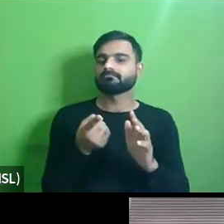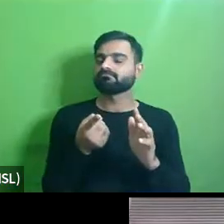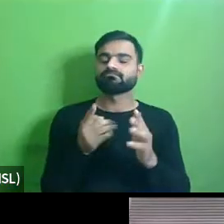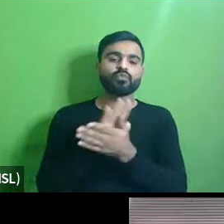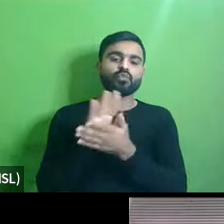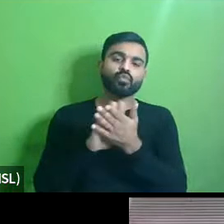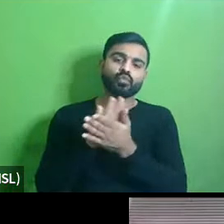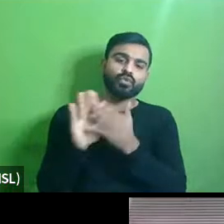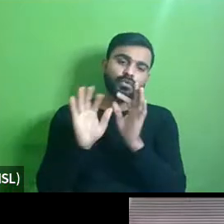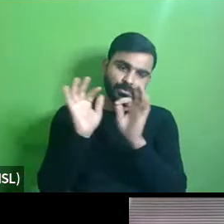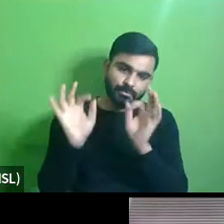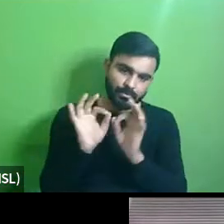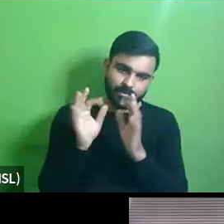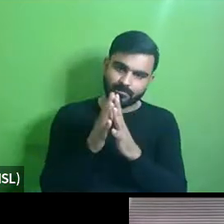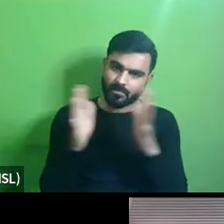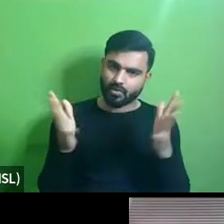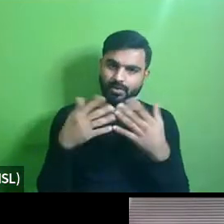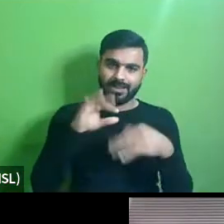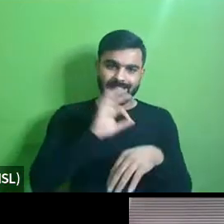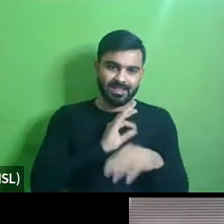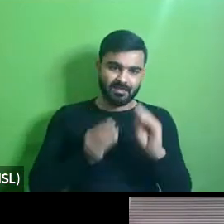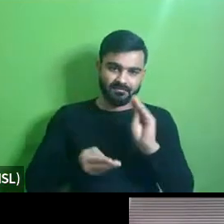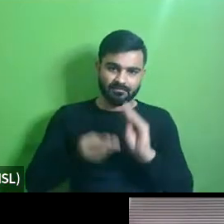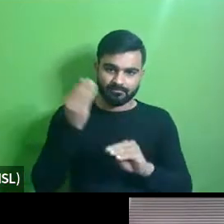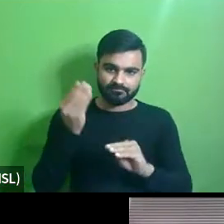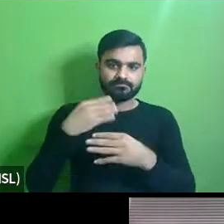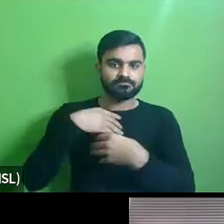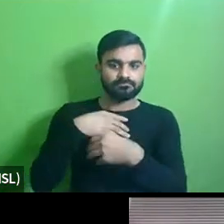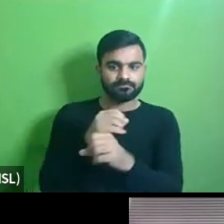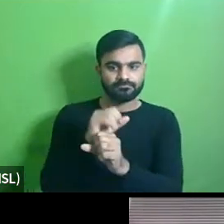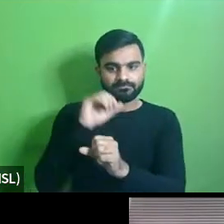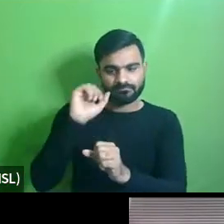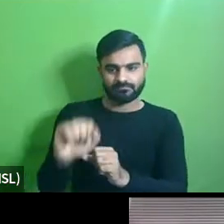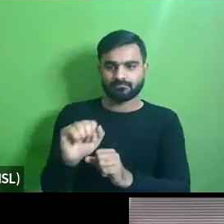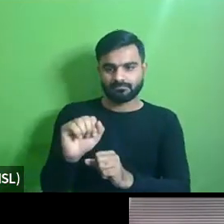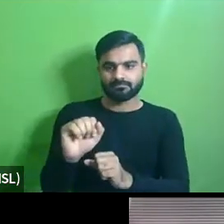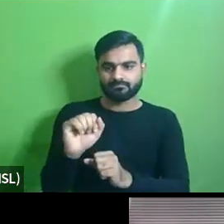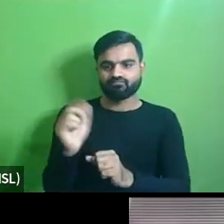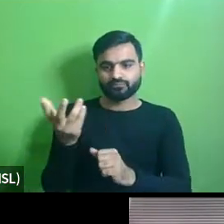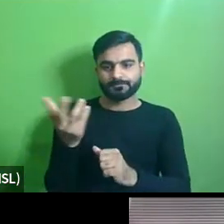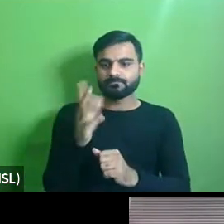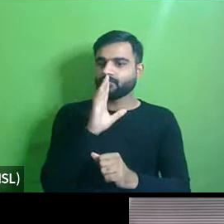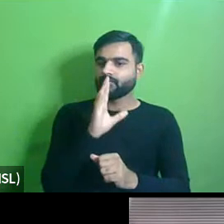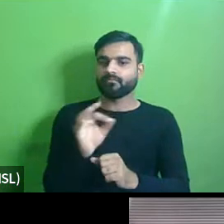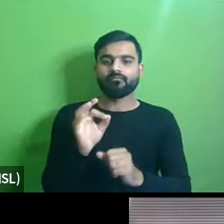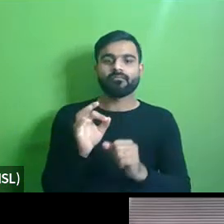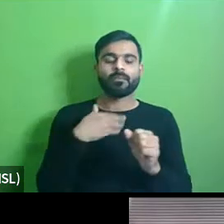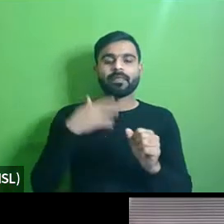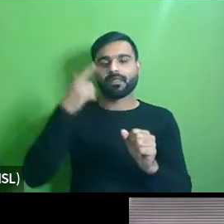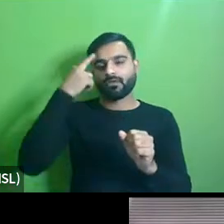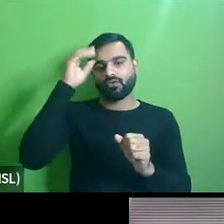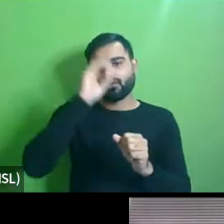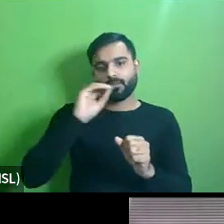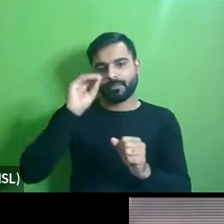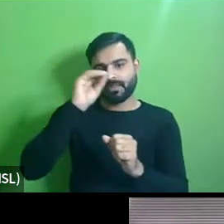as as as much as we would like uh to be there um that's that's that's really just my opinion like